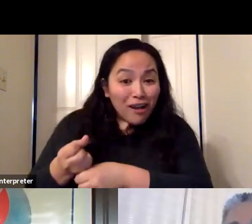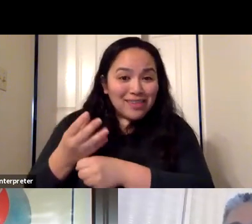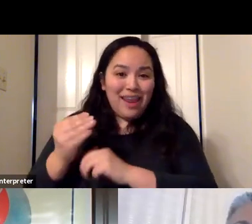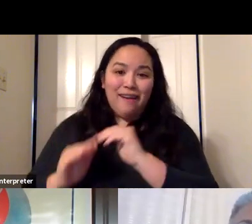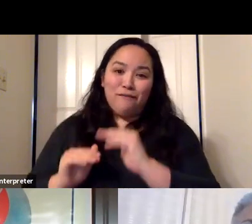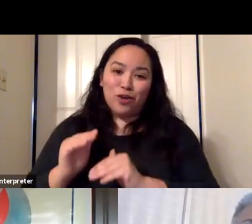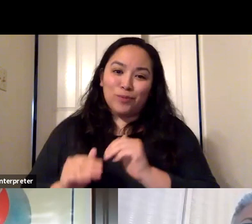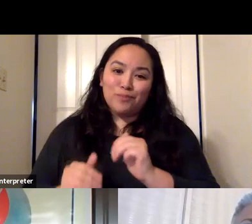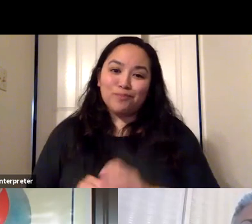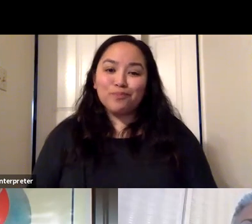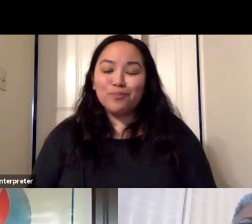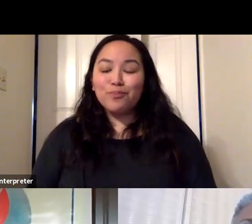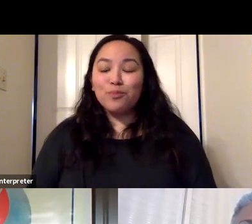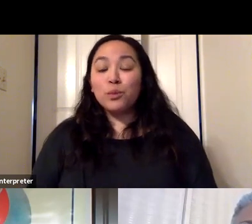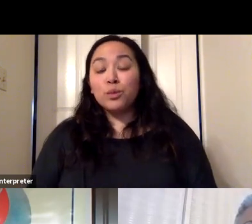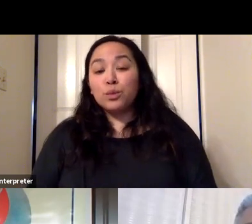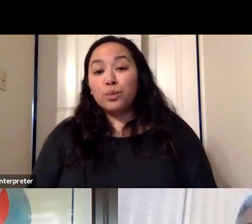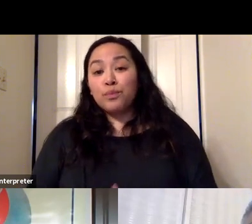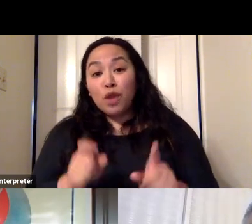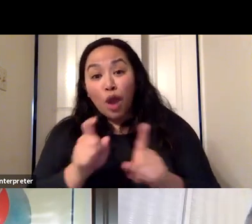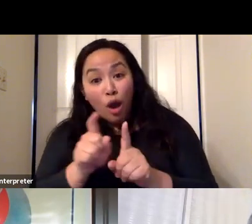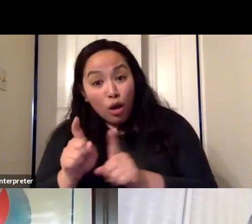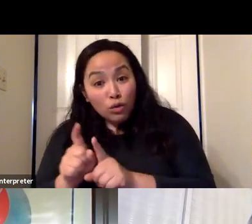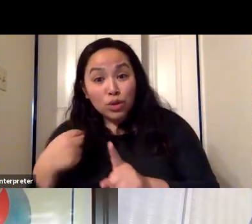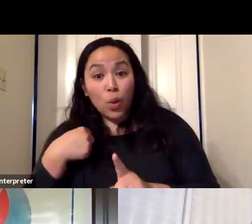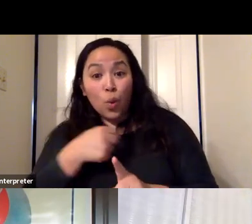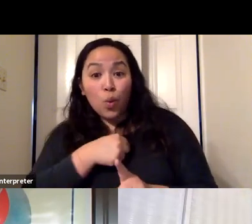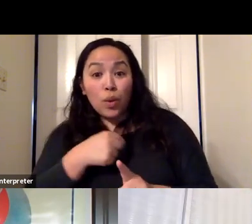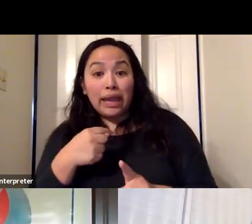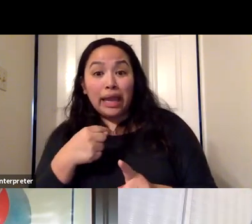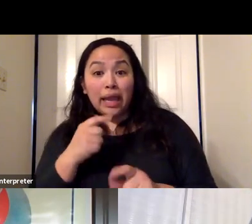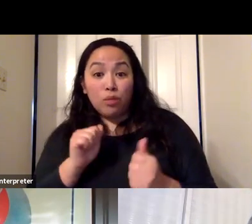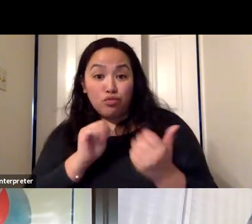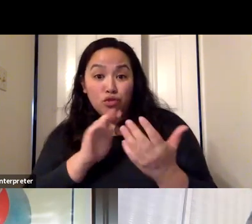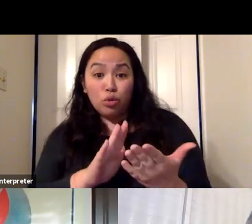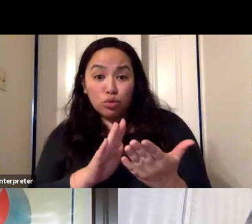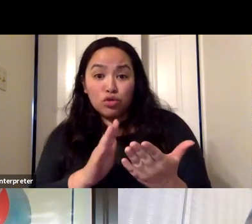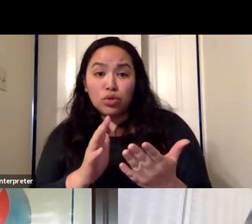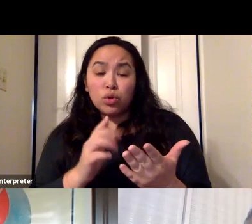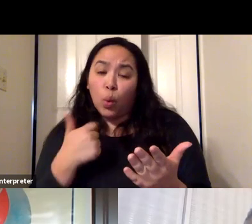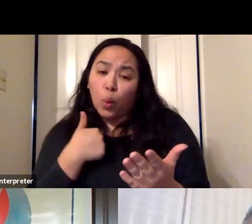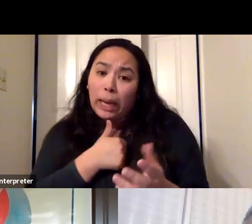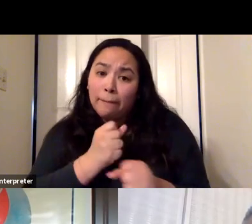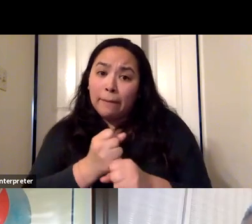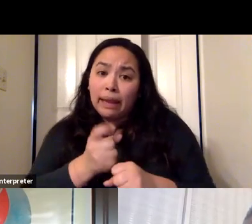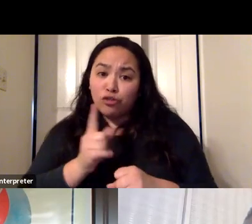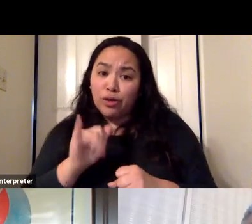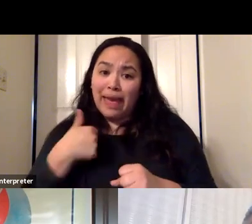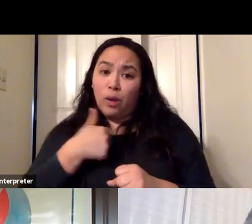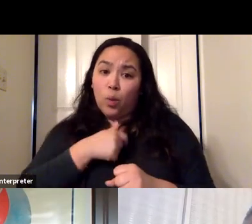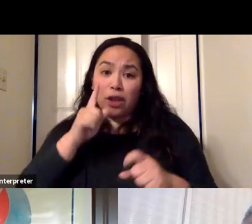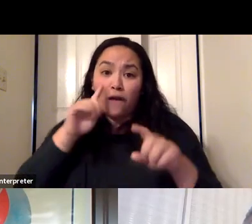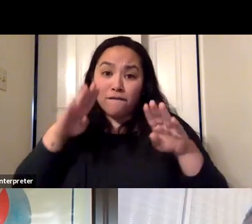The other way is to really target that we've approached the disparities is to really make sure that we are focusing a